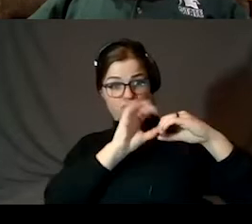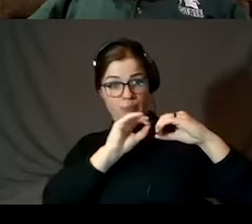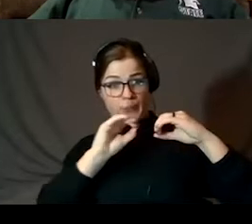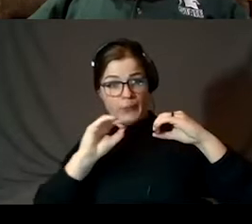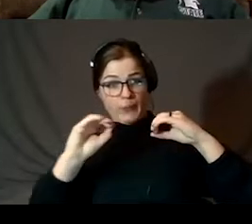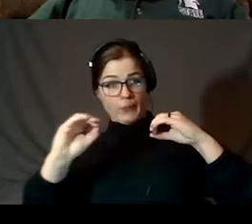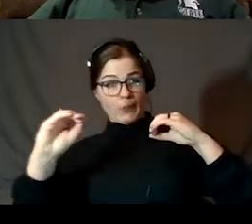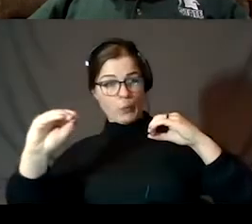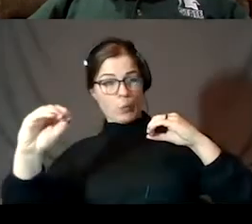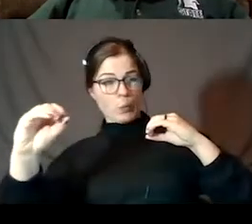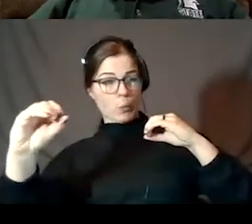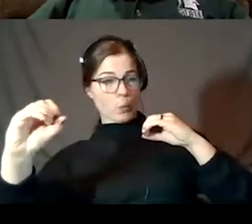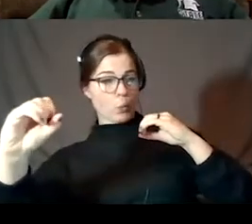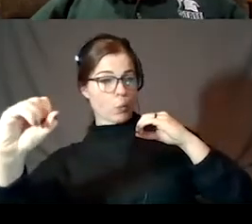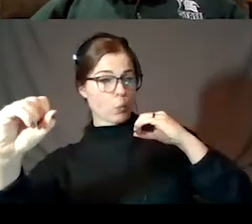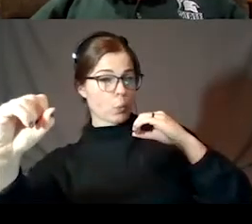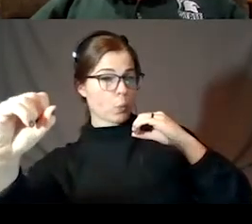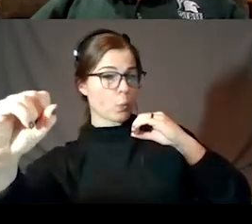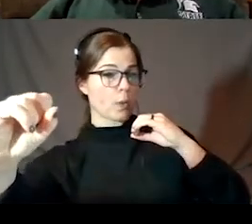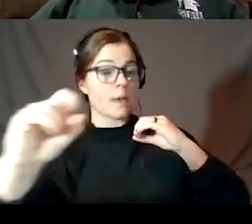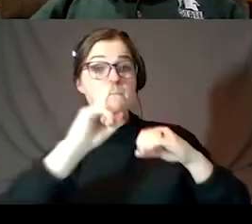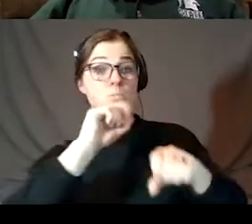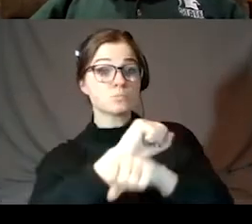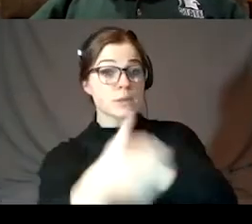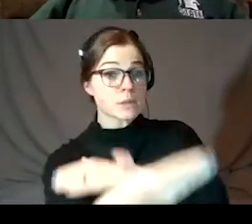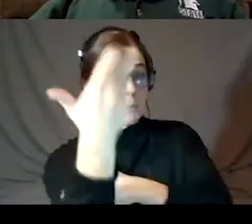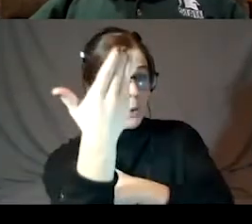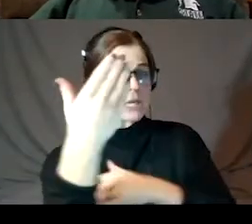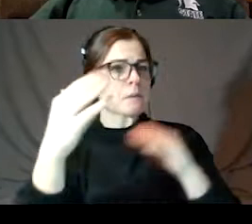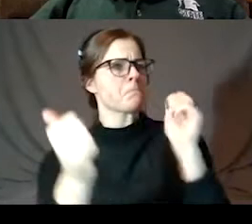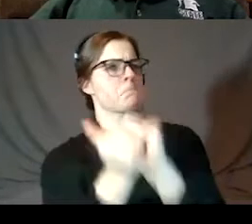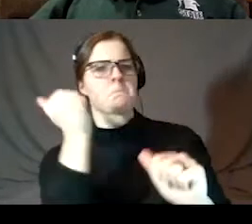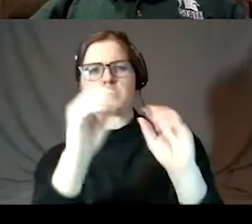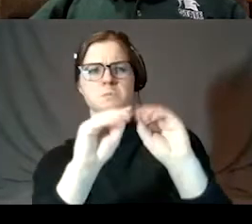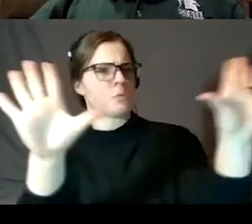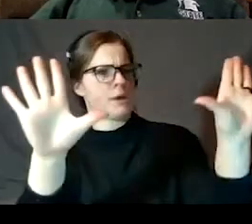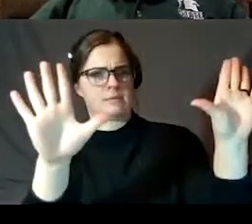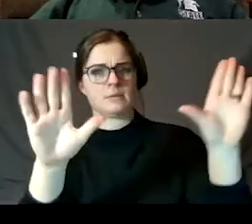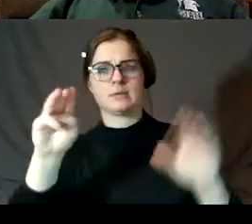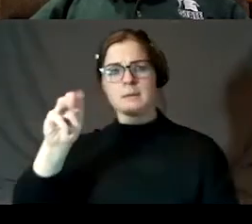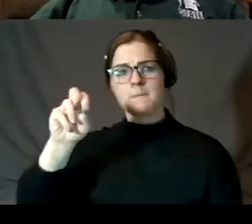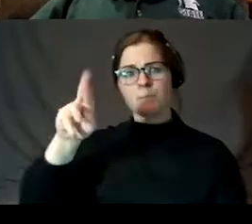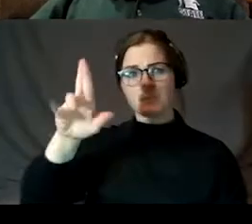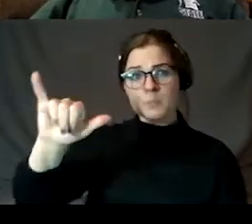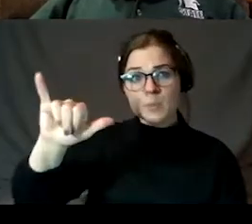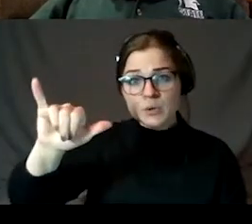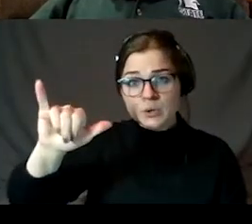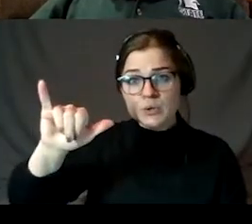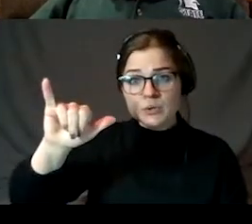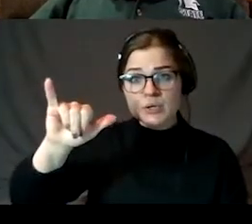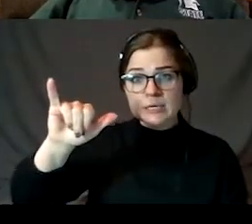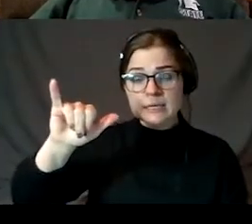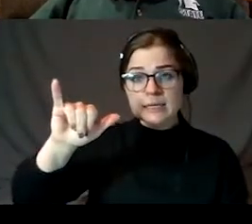But nonetheless, it's still the brightest thing in the morning sky. Mercury. Put an orbit in for Mercury. Mercury